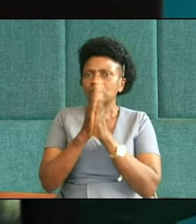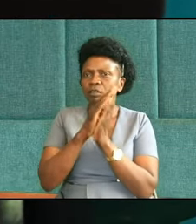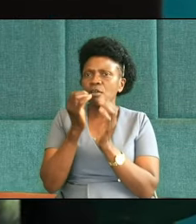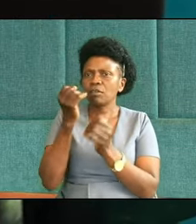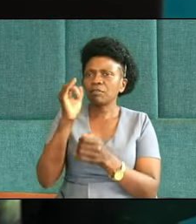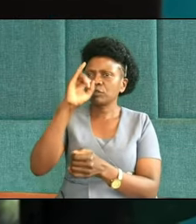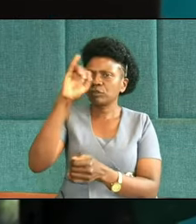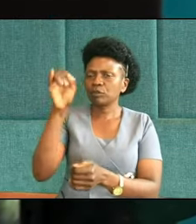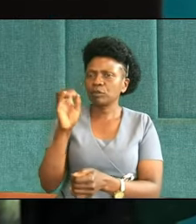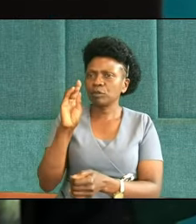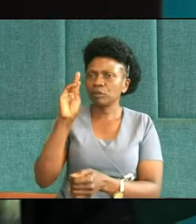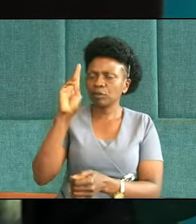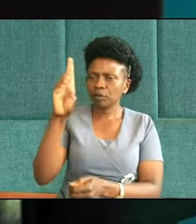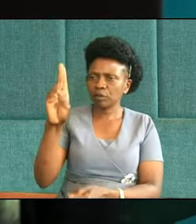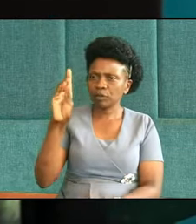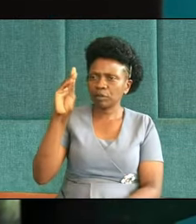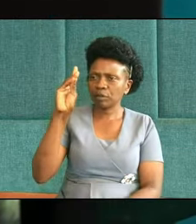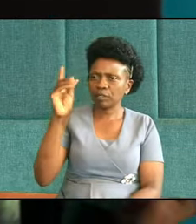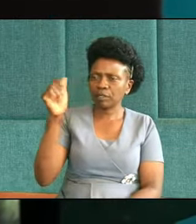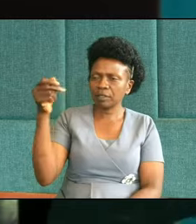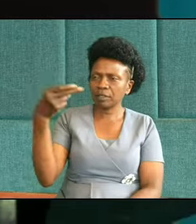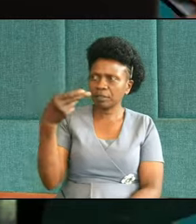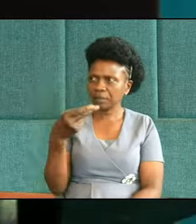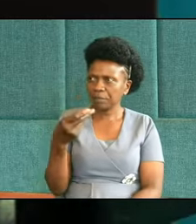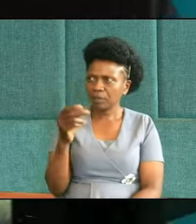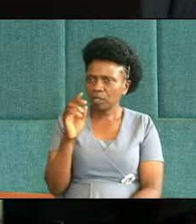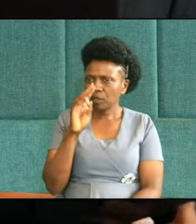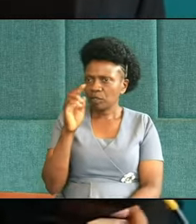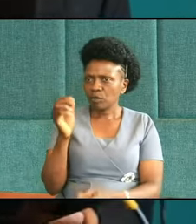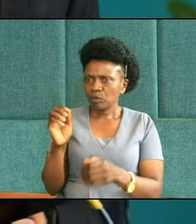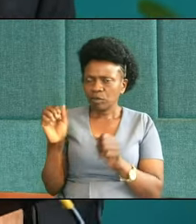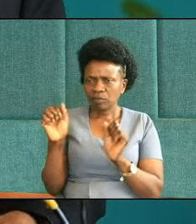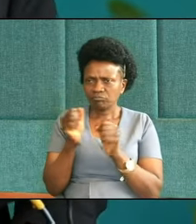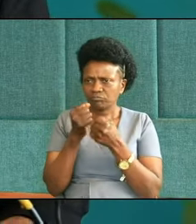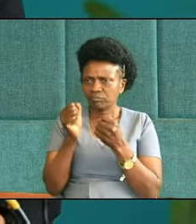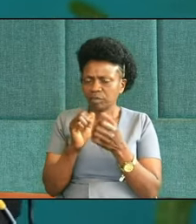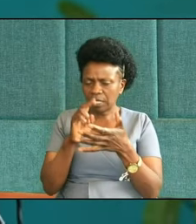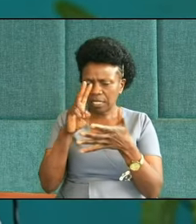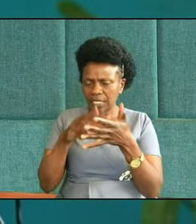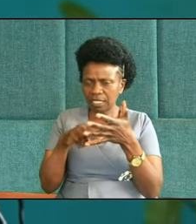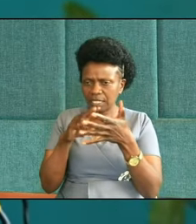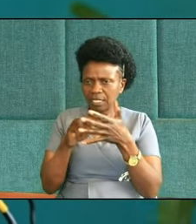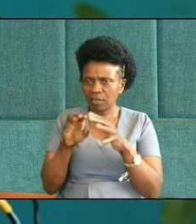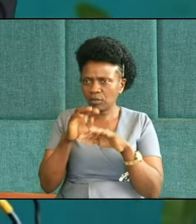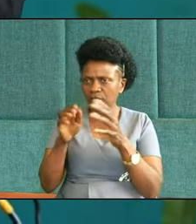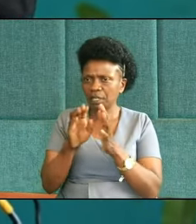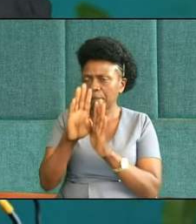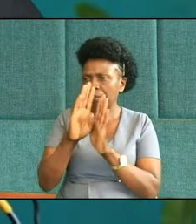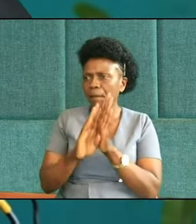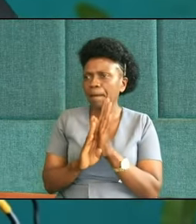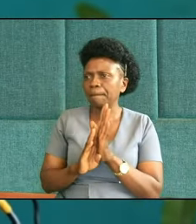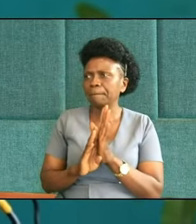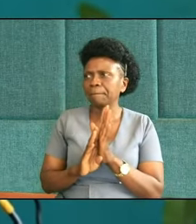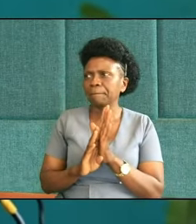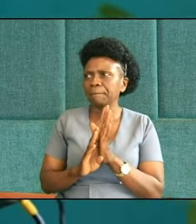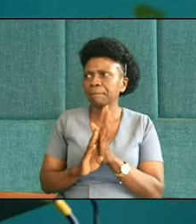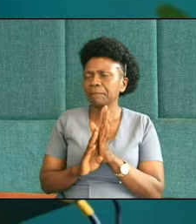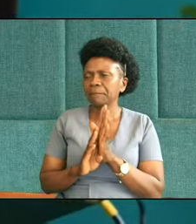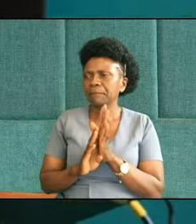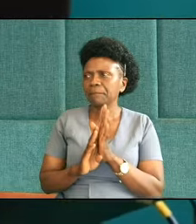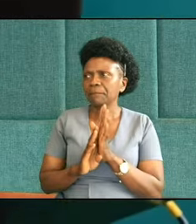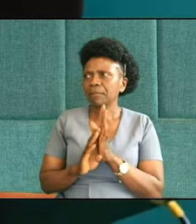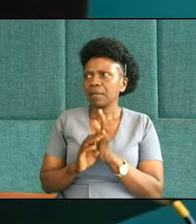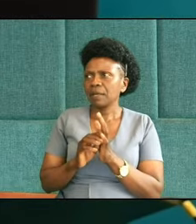Oh, almost nobody. Very few hands. You see, we don't hear about the other brother. So we want to spend a little time because,